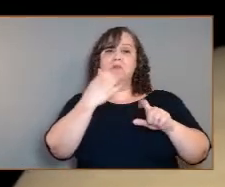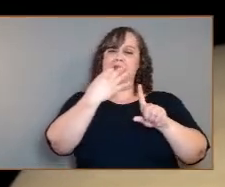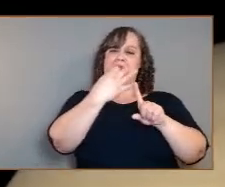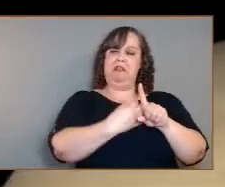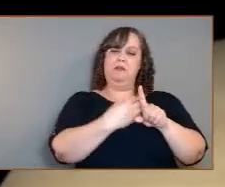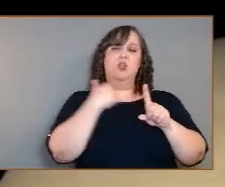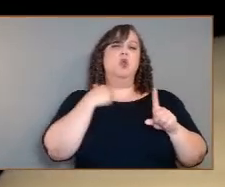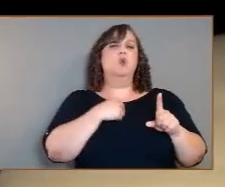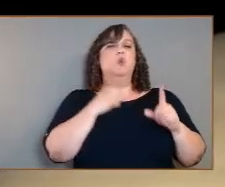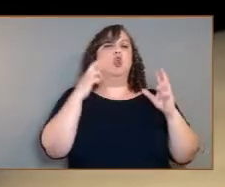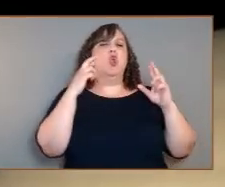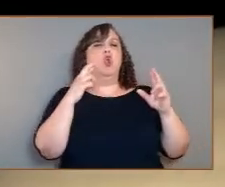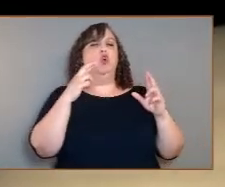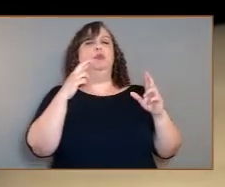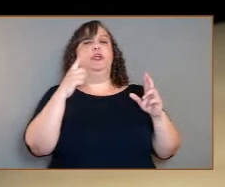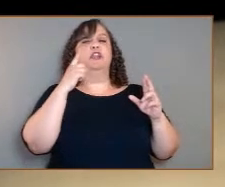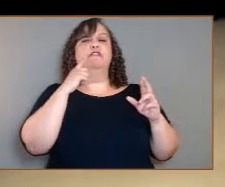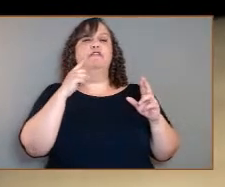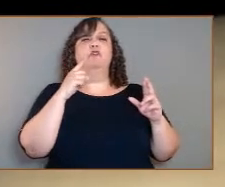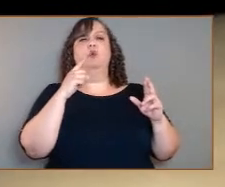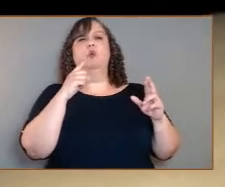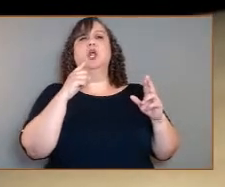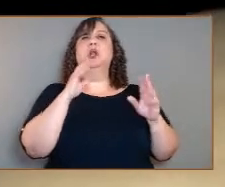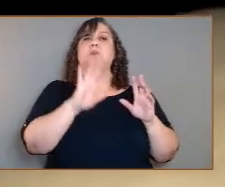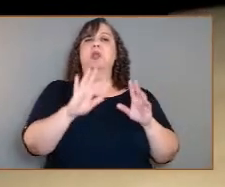sweet spot around six months to get there.